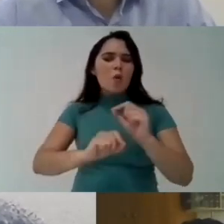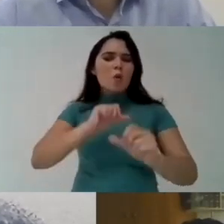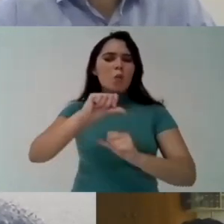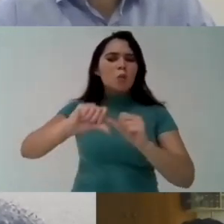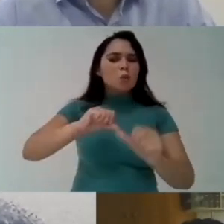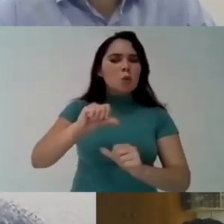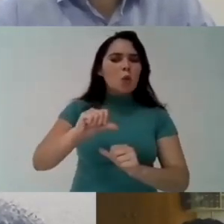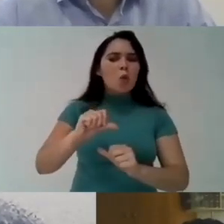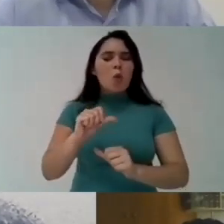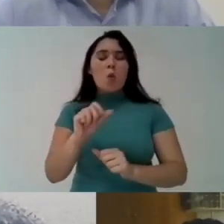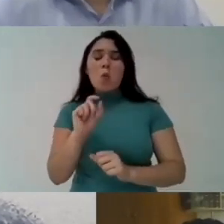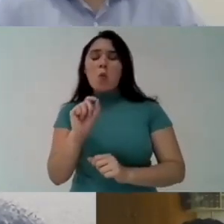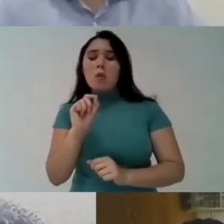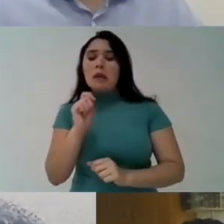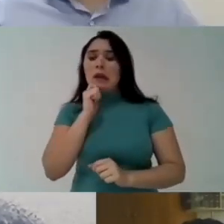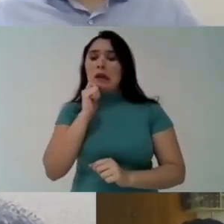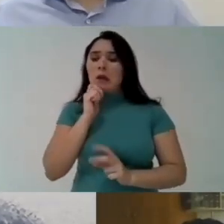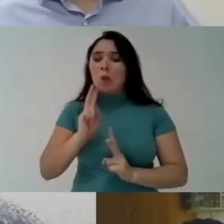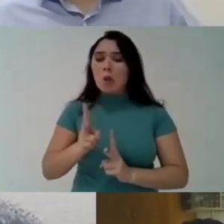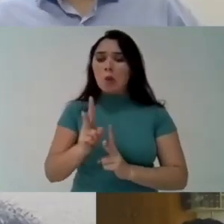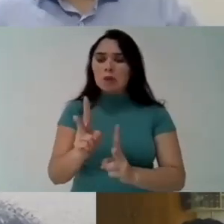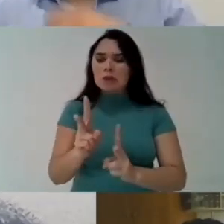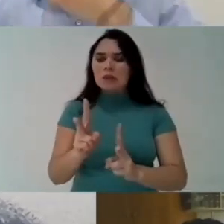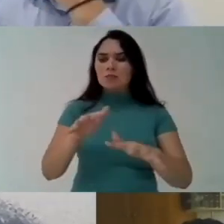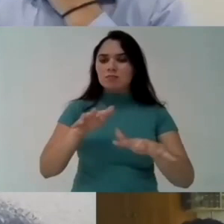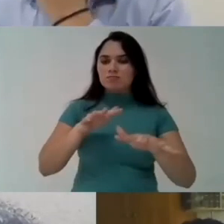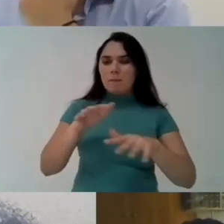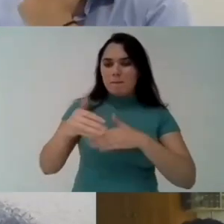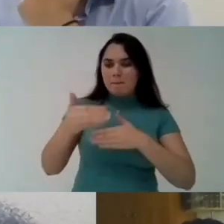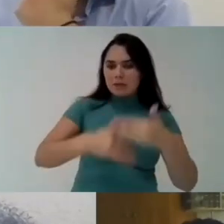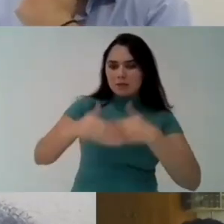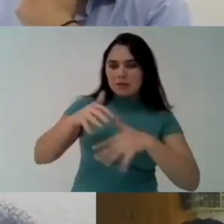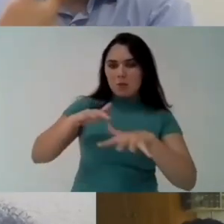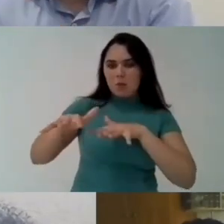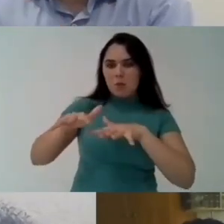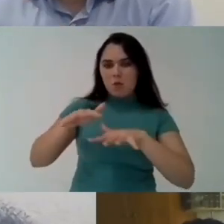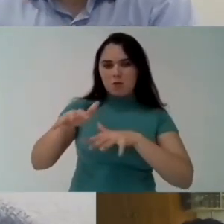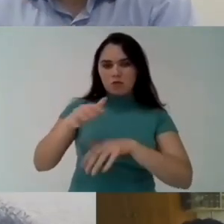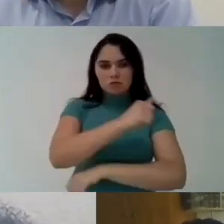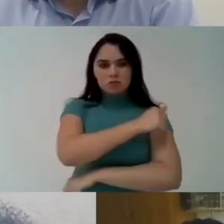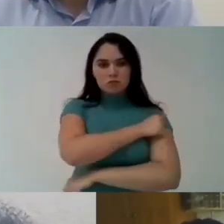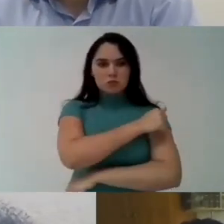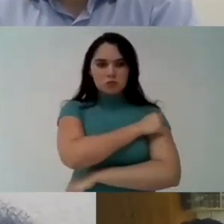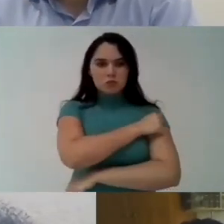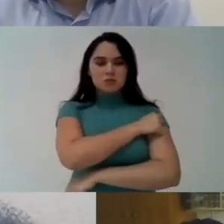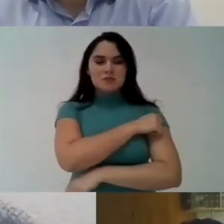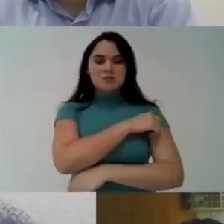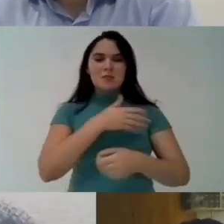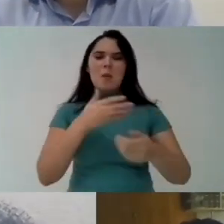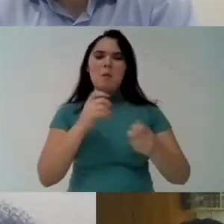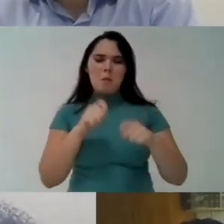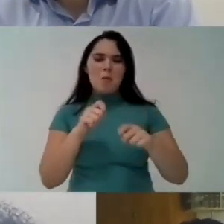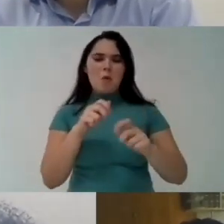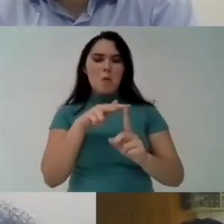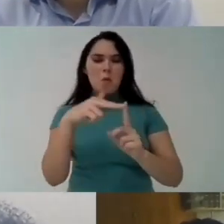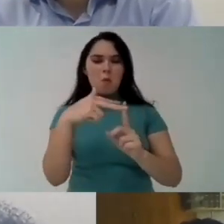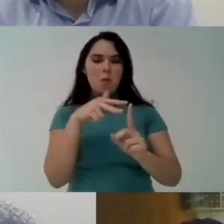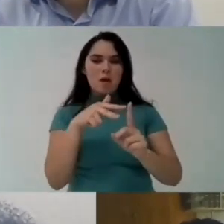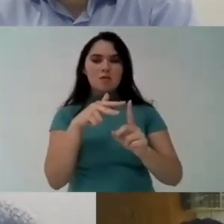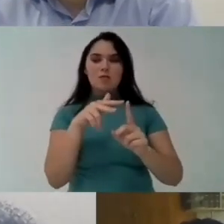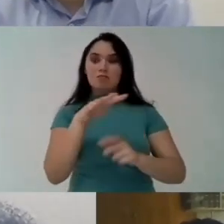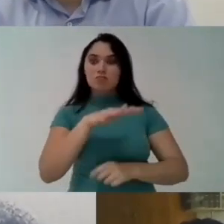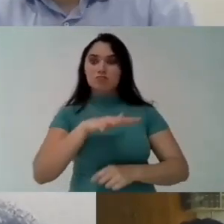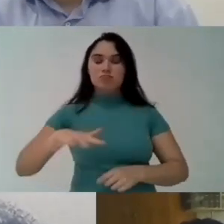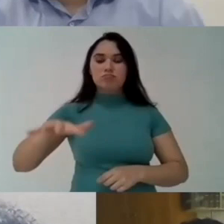i would like to ask you how do you see the student movement in in participation in politics